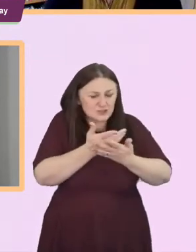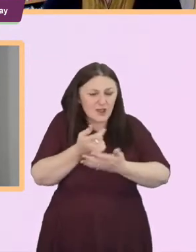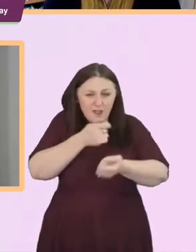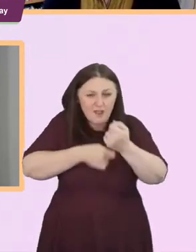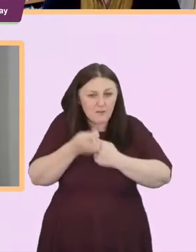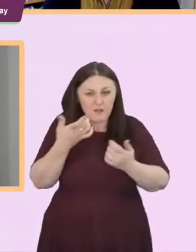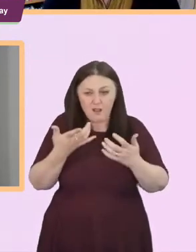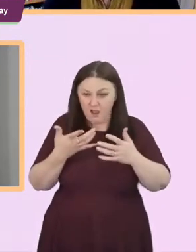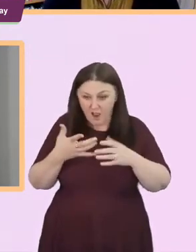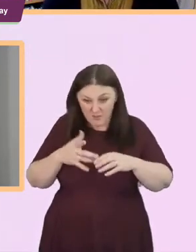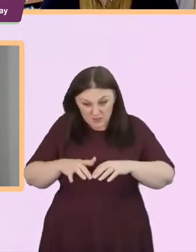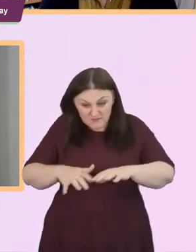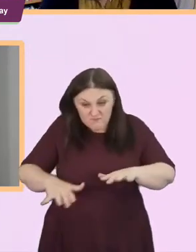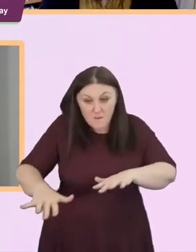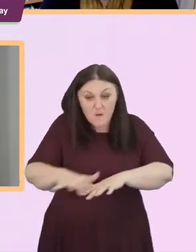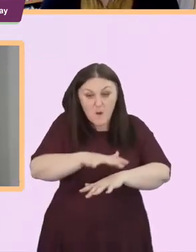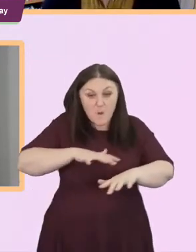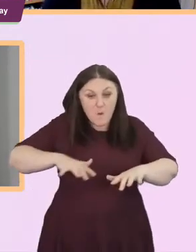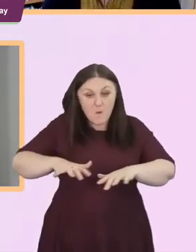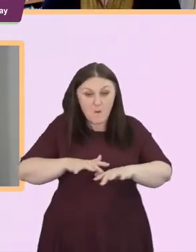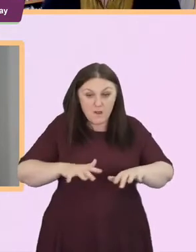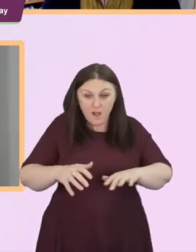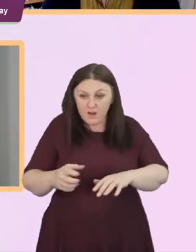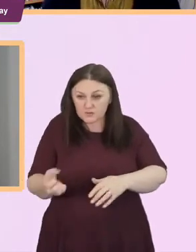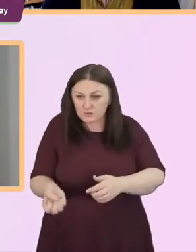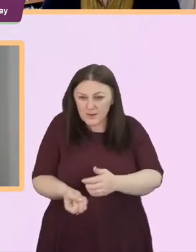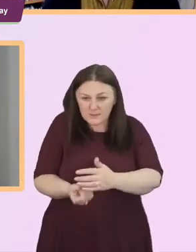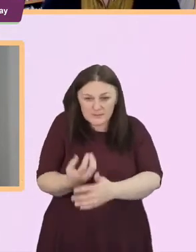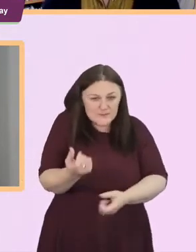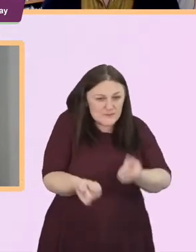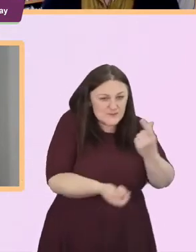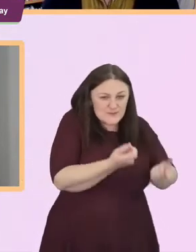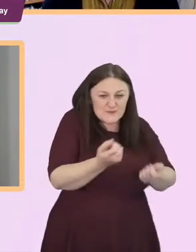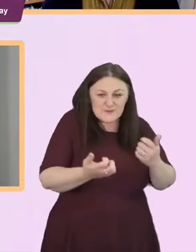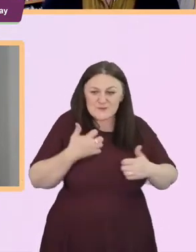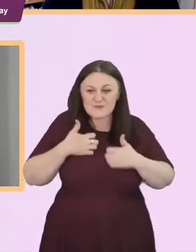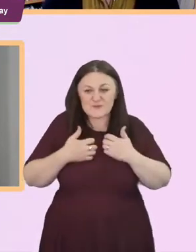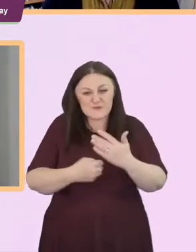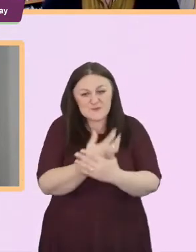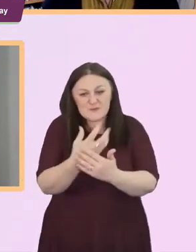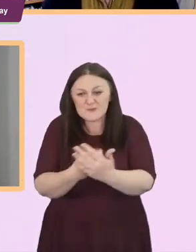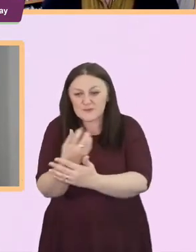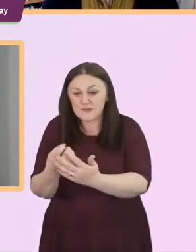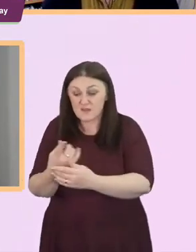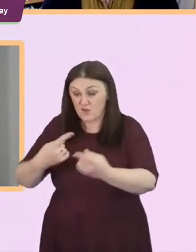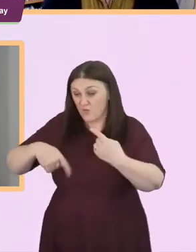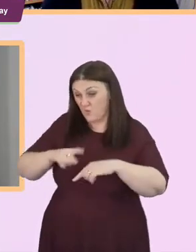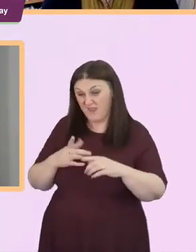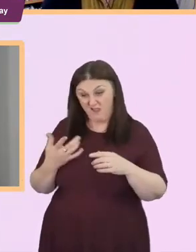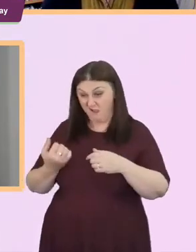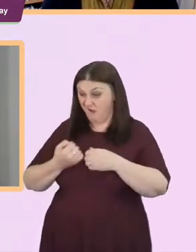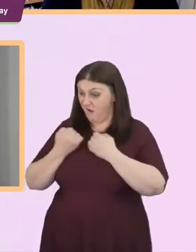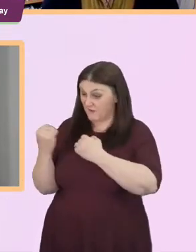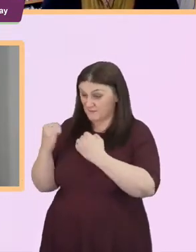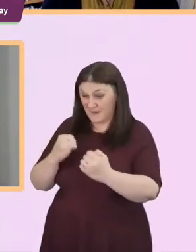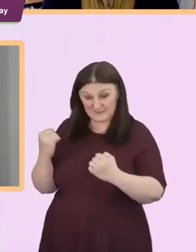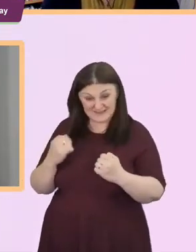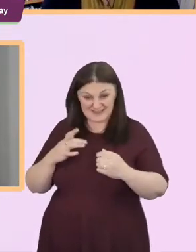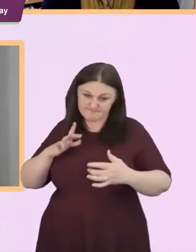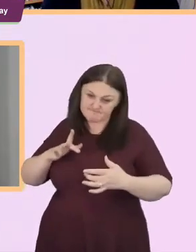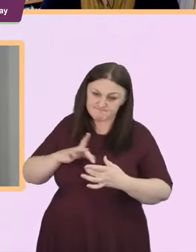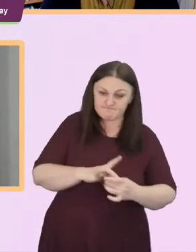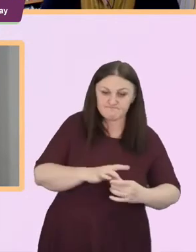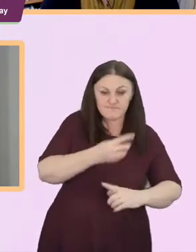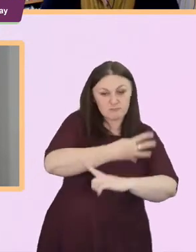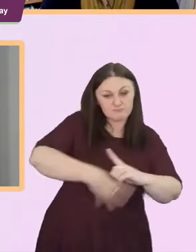local level because that's who we are aren't we we're local activists really and that's who we are as baptists so please have a look at have a look at